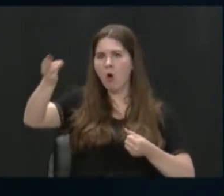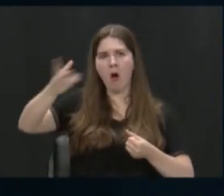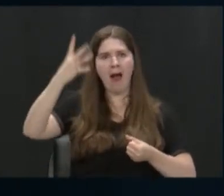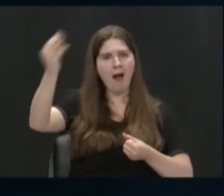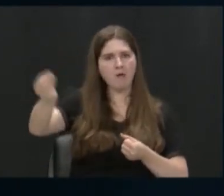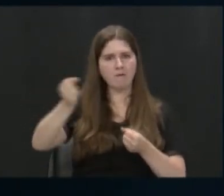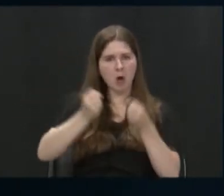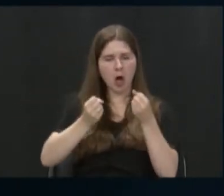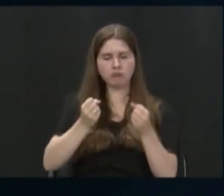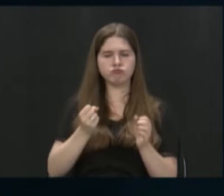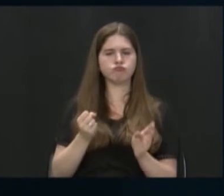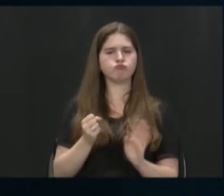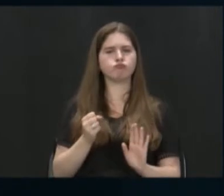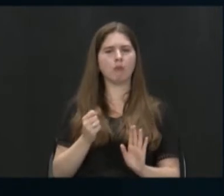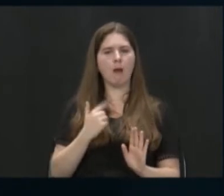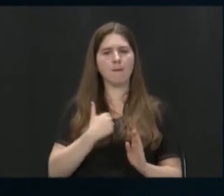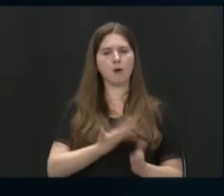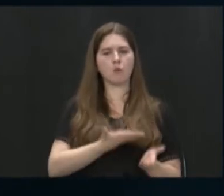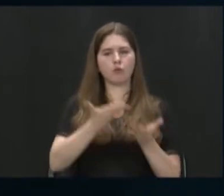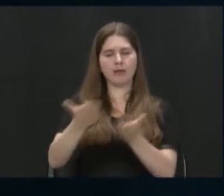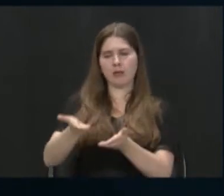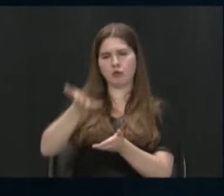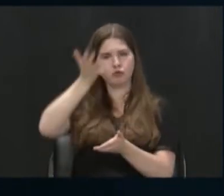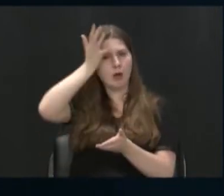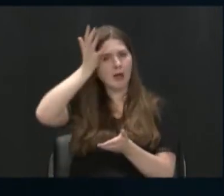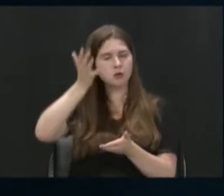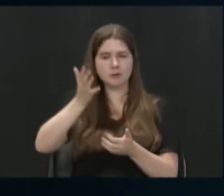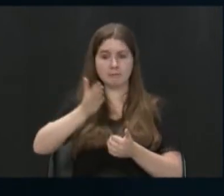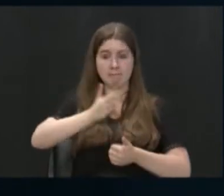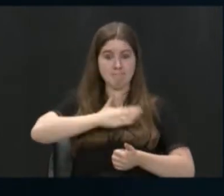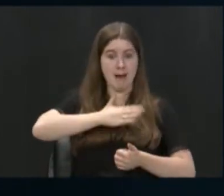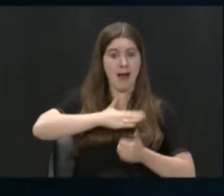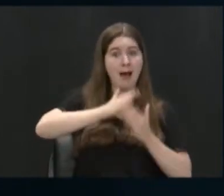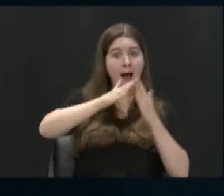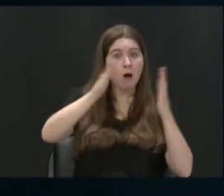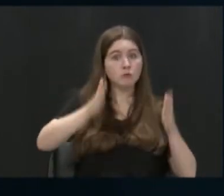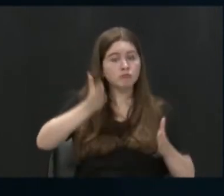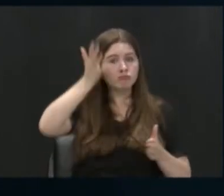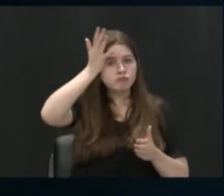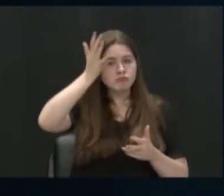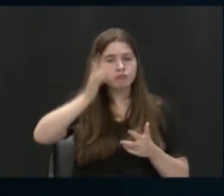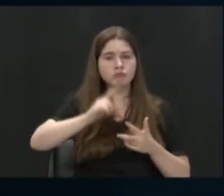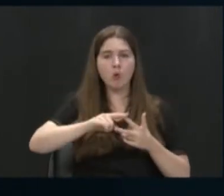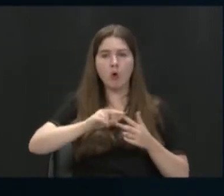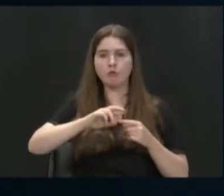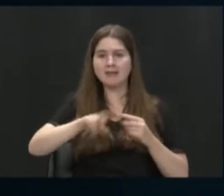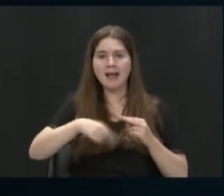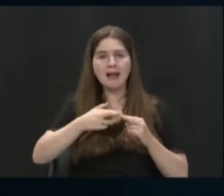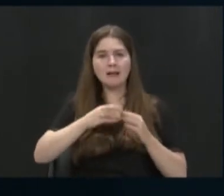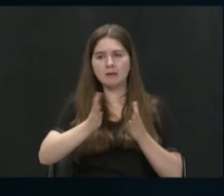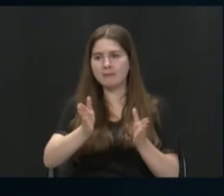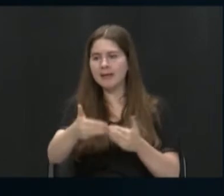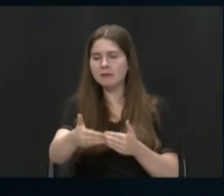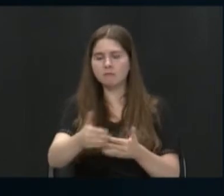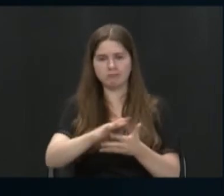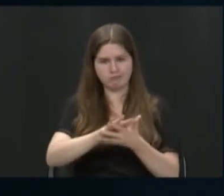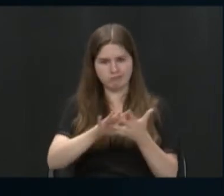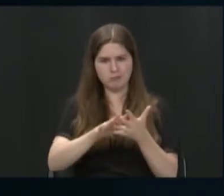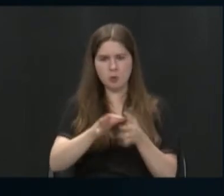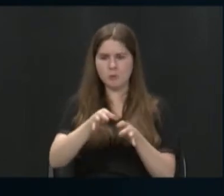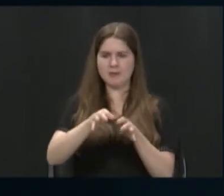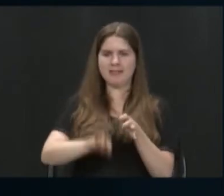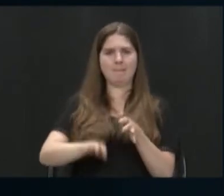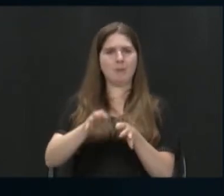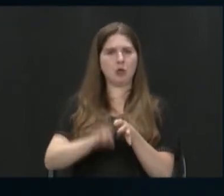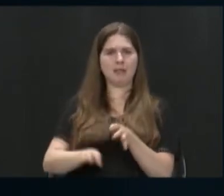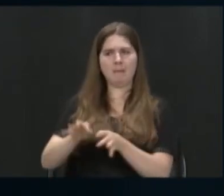I'm going to take it with me to then wherever, if it's to my own trash can or to a recycling bin or whatever. So those are basic, simple